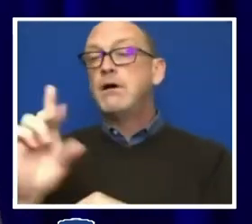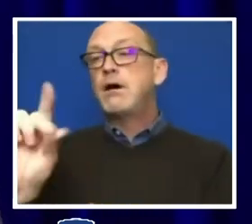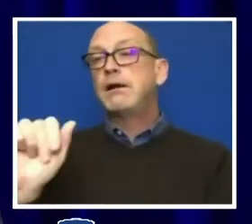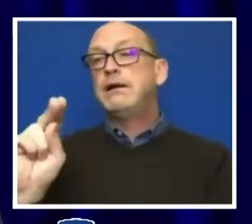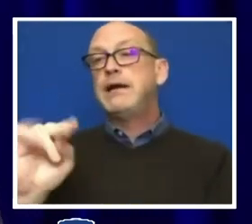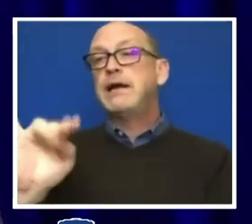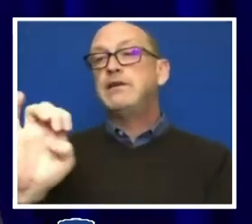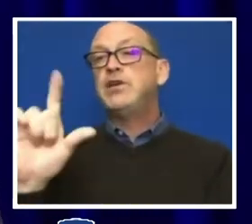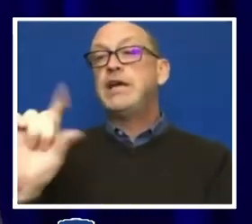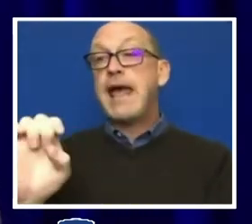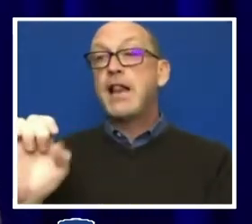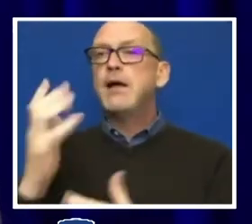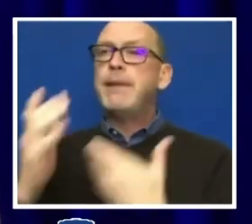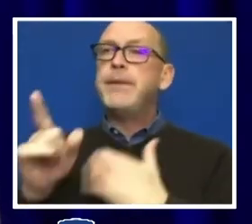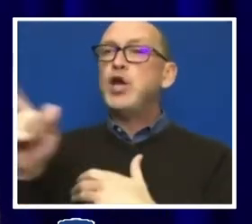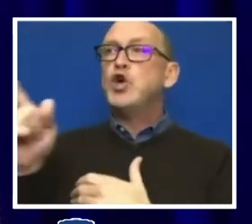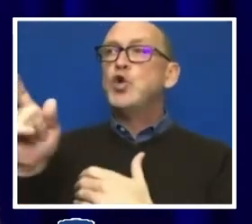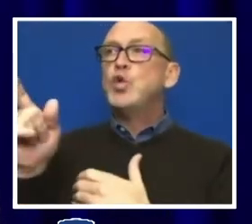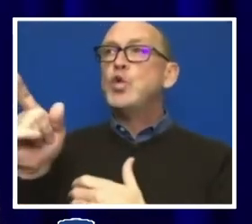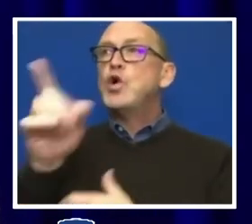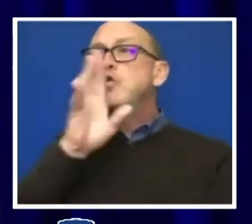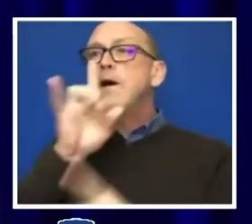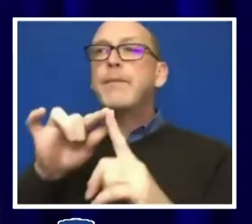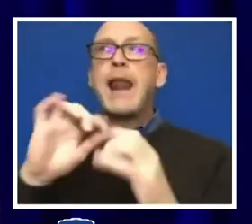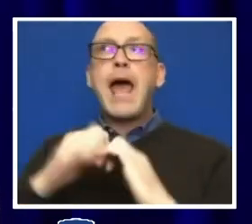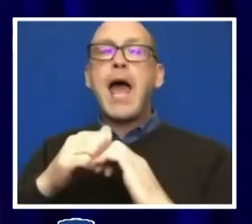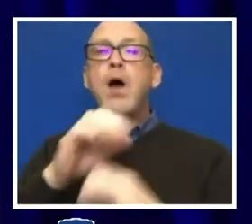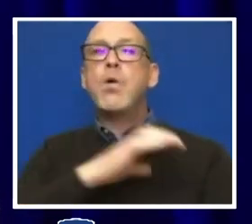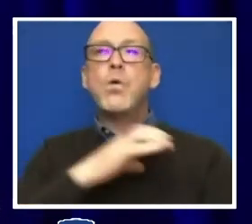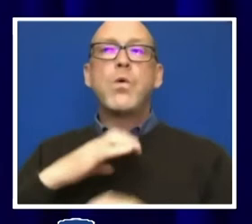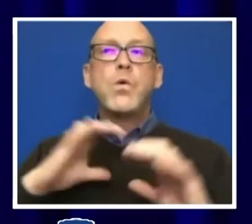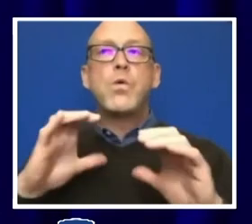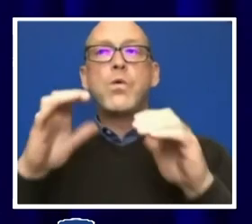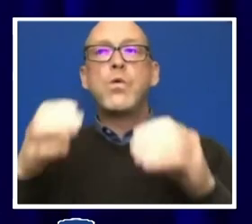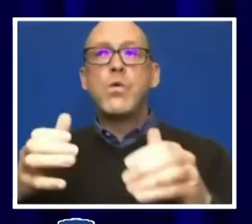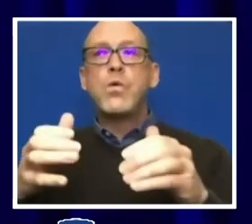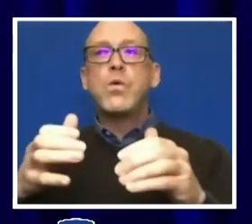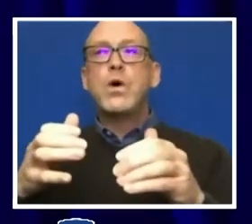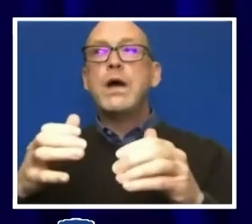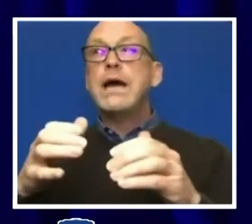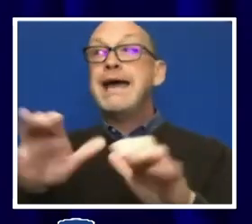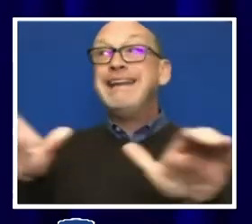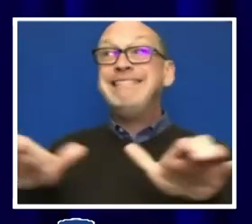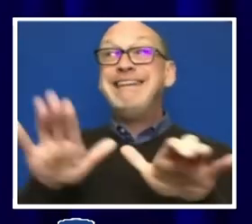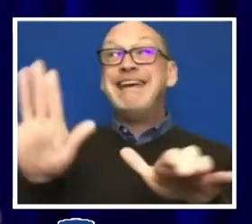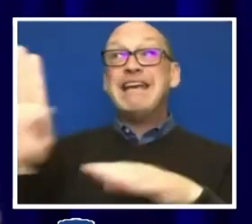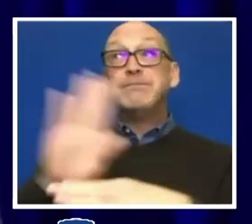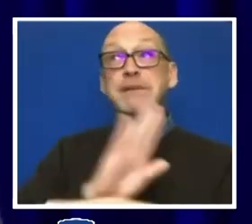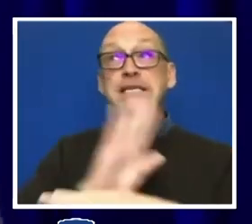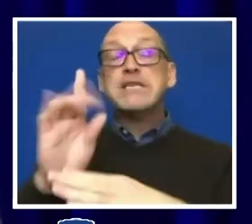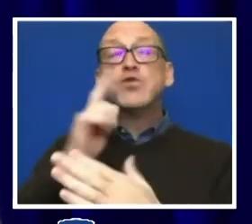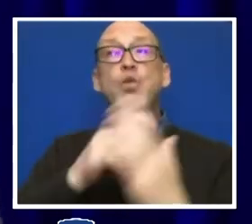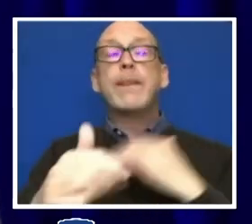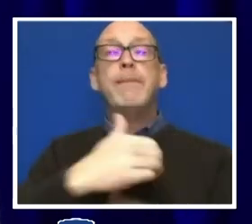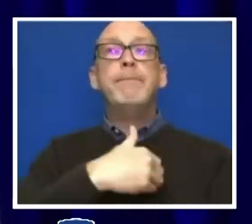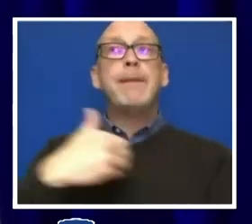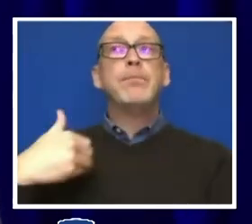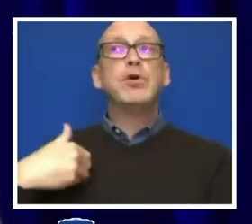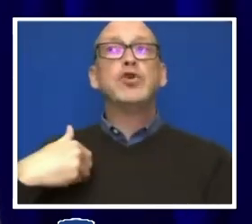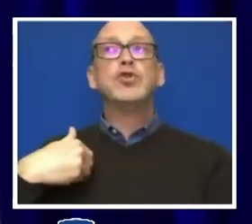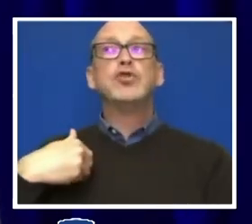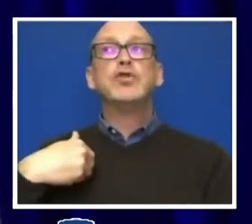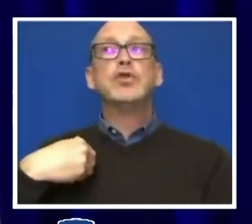address how the Commission went about its business, what the membership was like, and